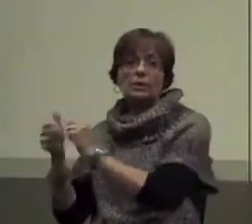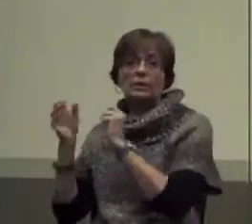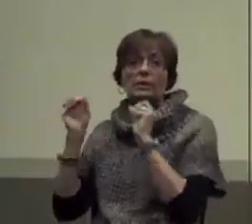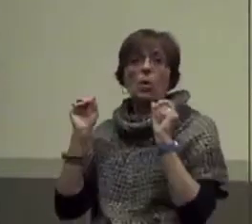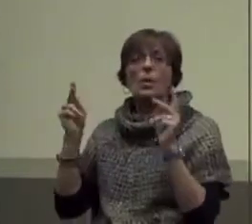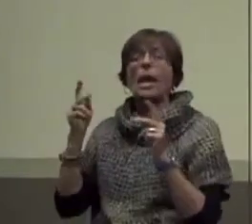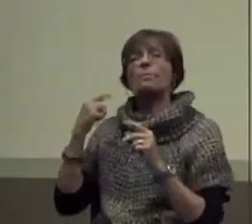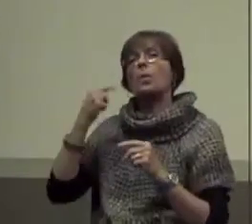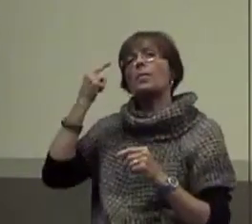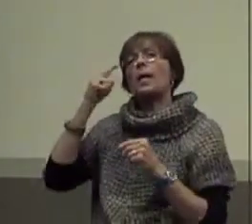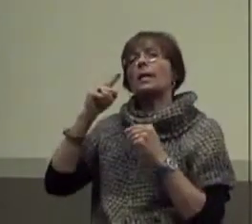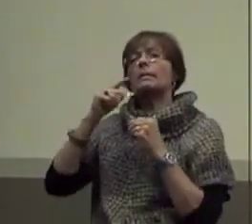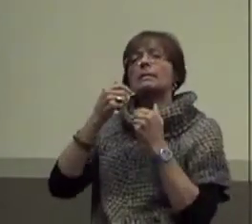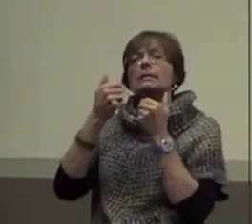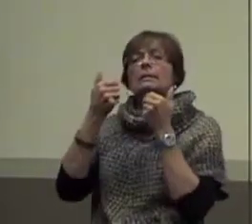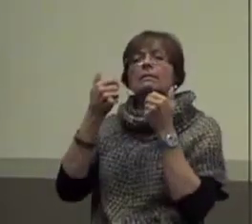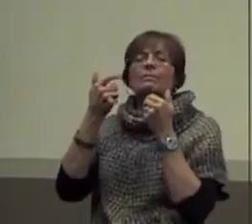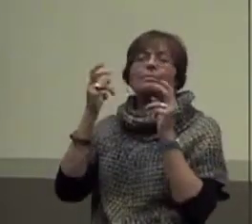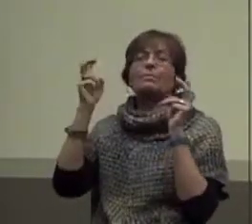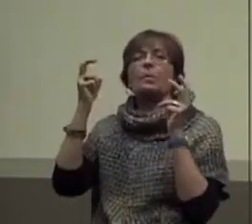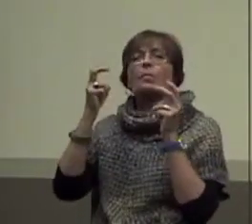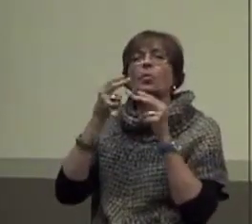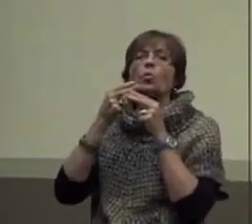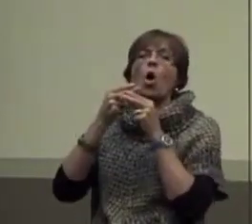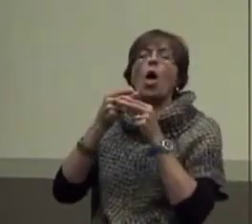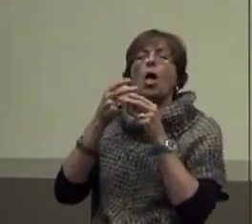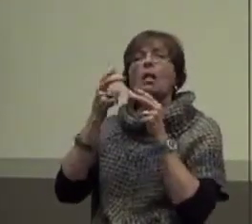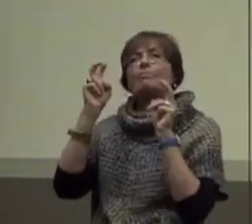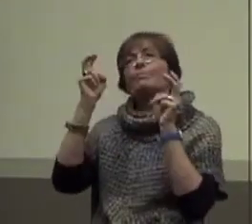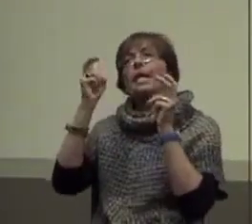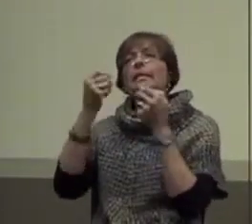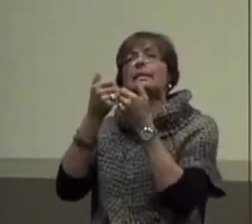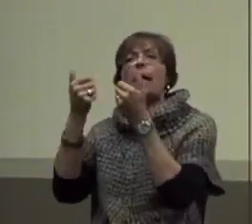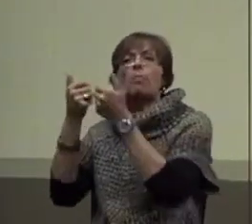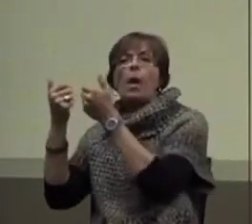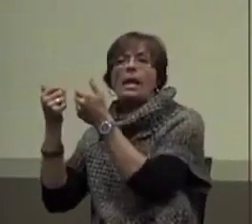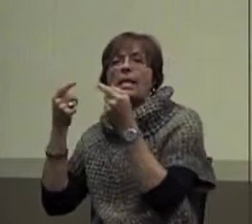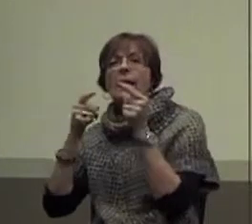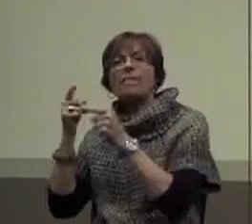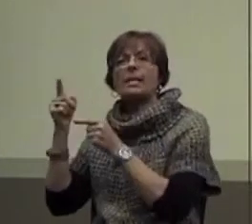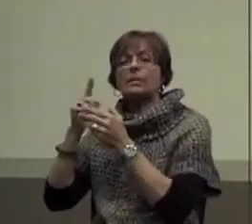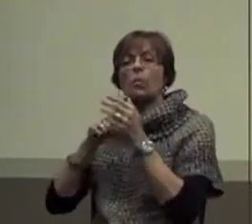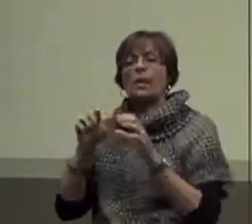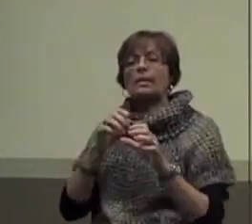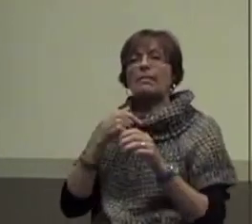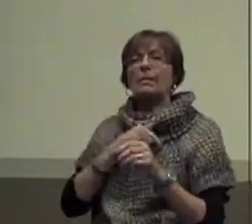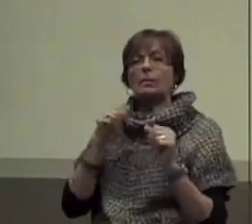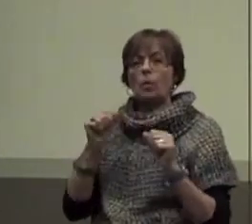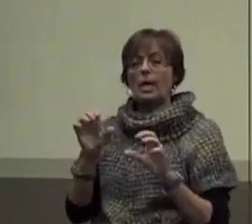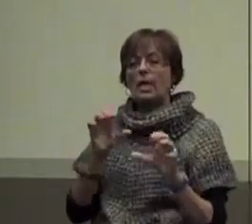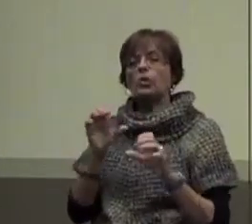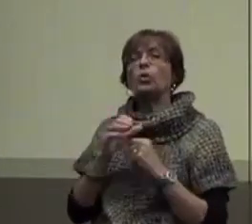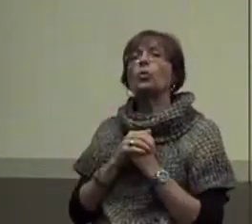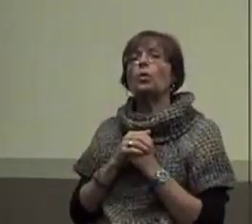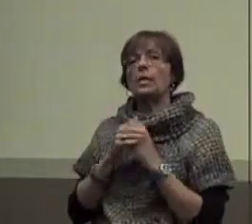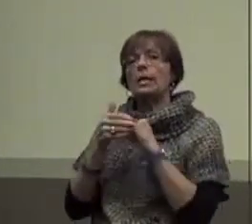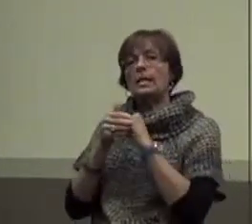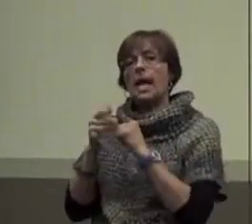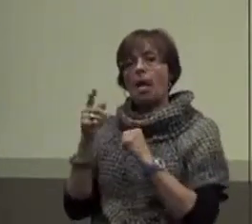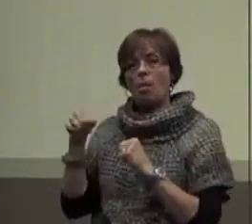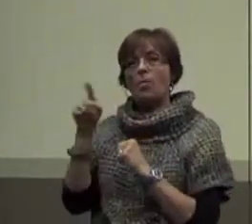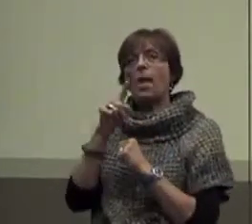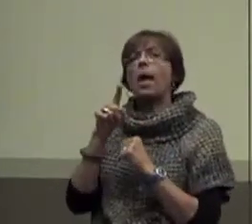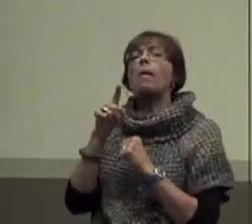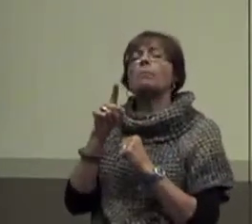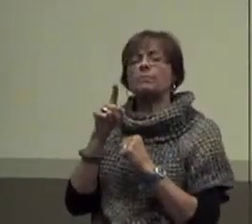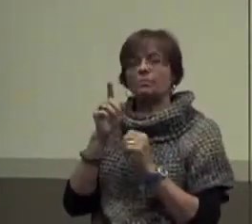And we kind of think of them as separating events. So we want to think of what are some activities that we can do to then help them